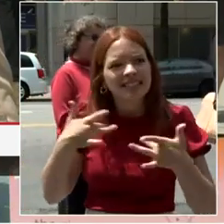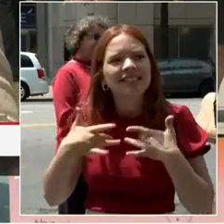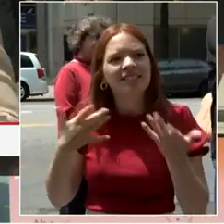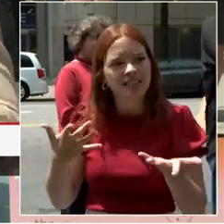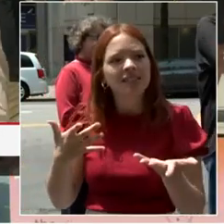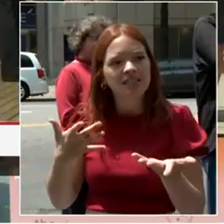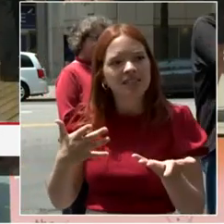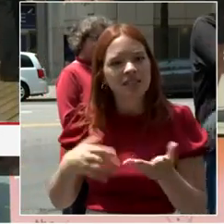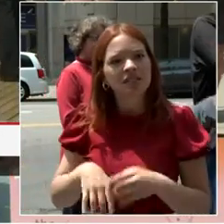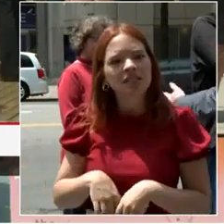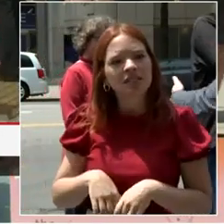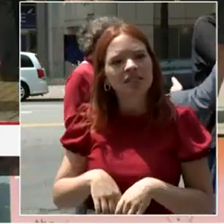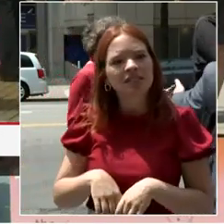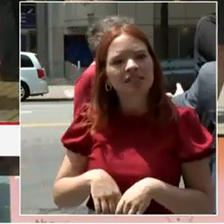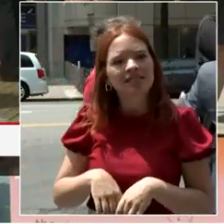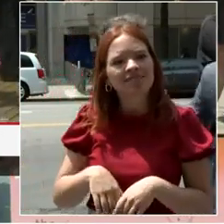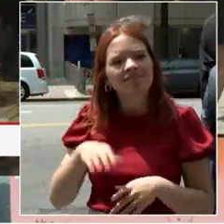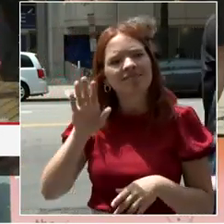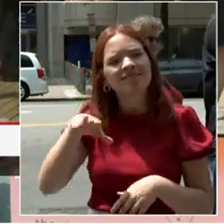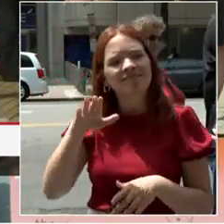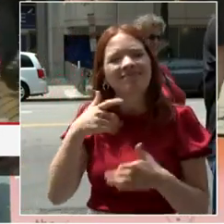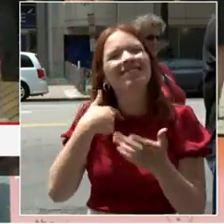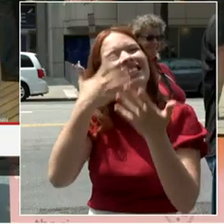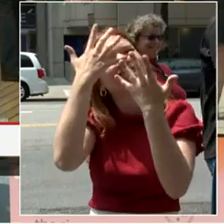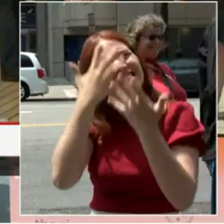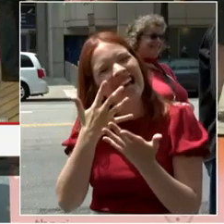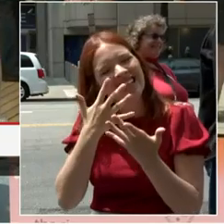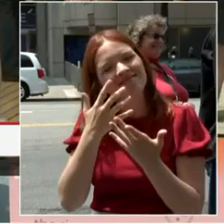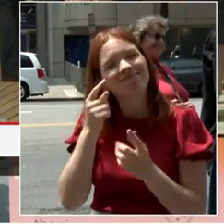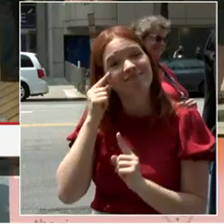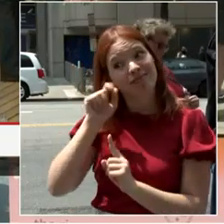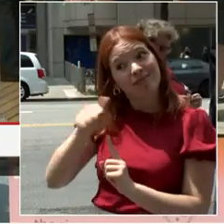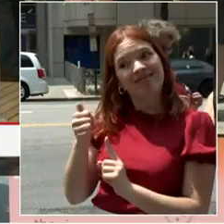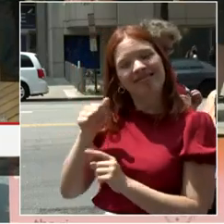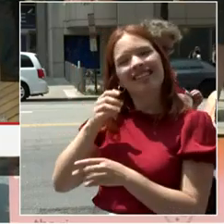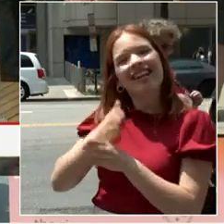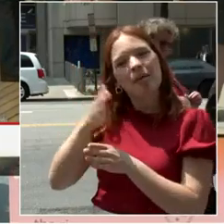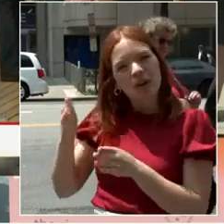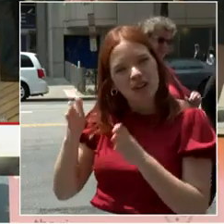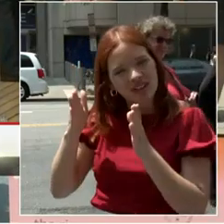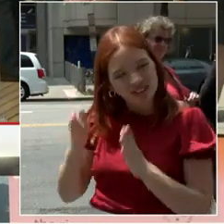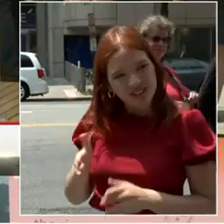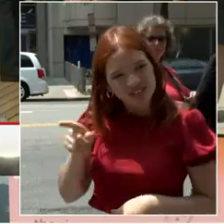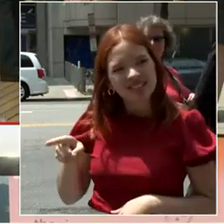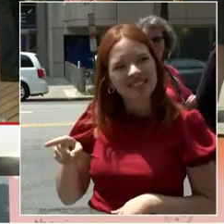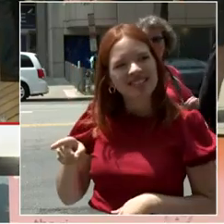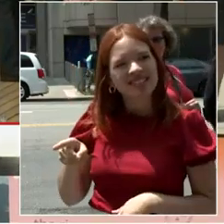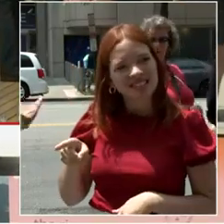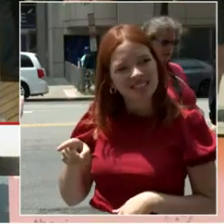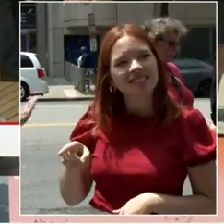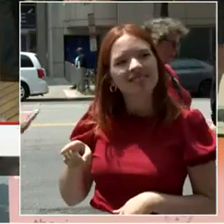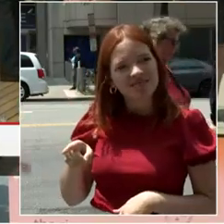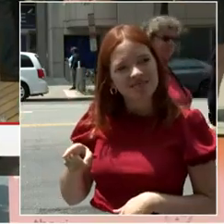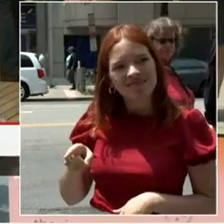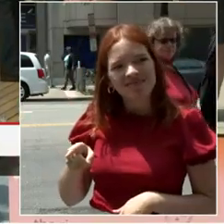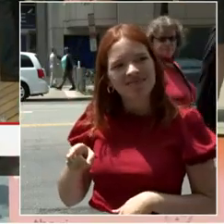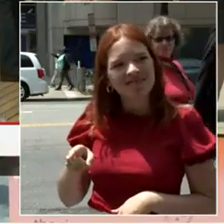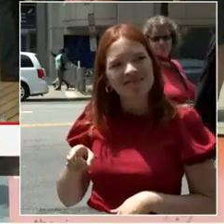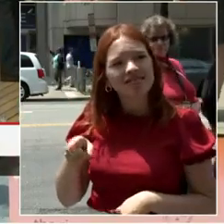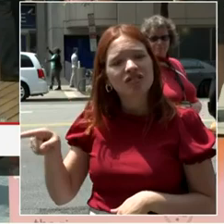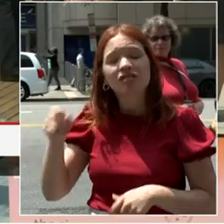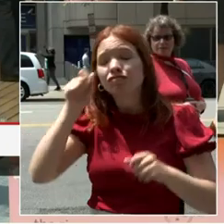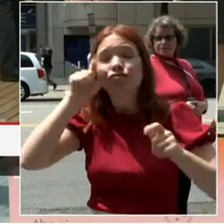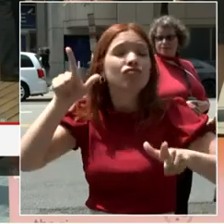that come out in the morning and their four tires are gone and the cars are on